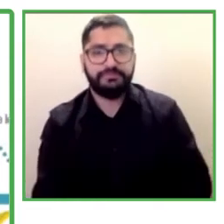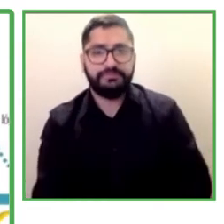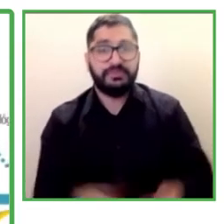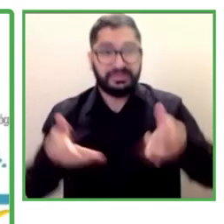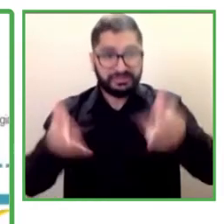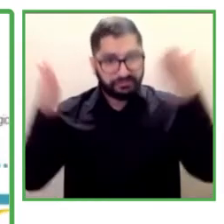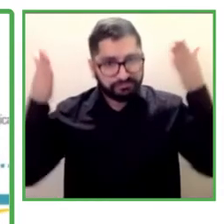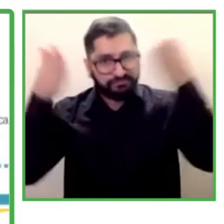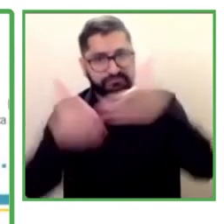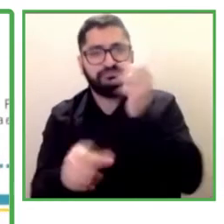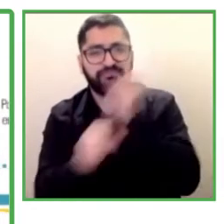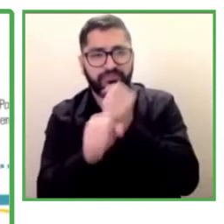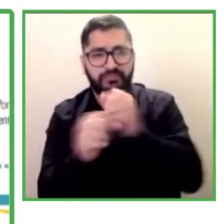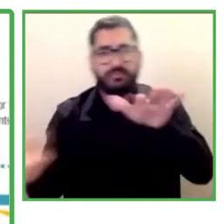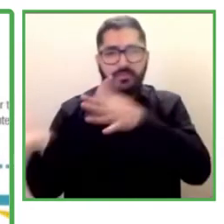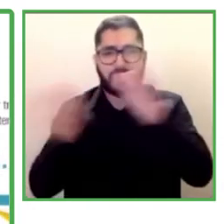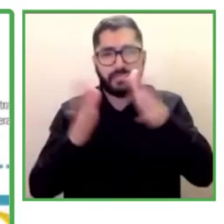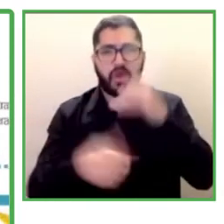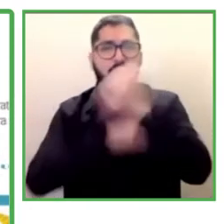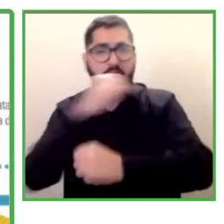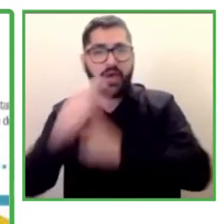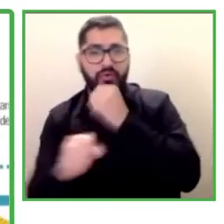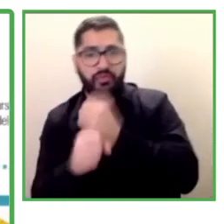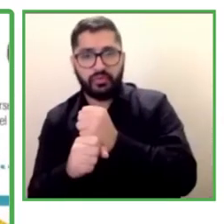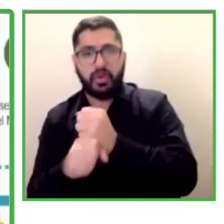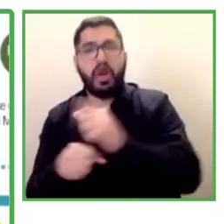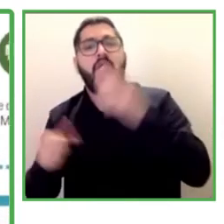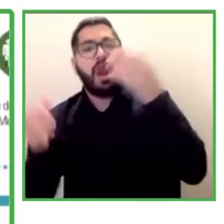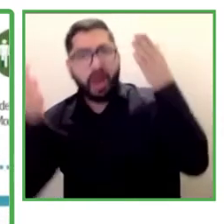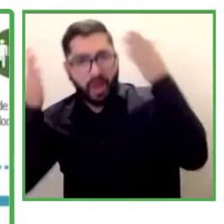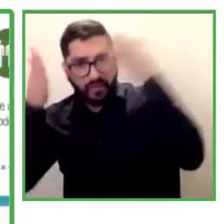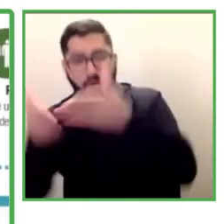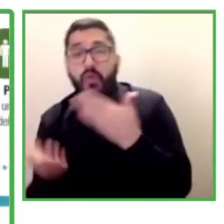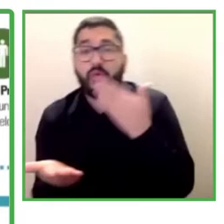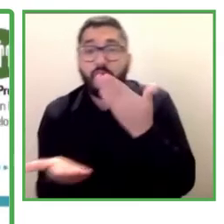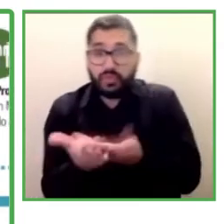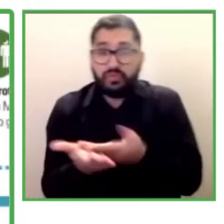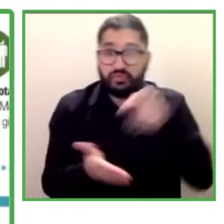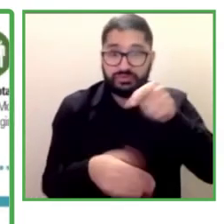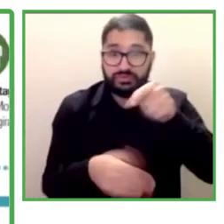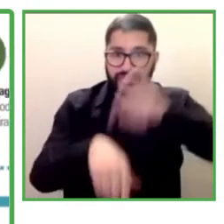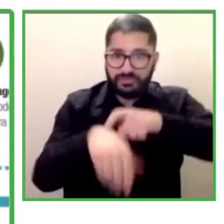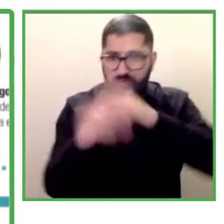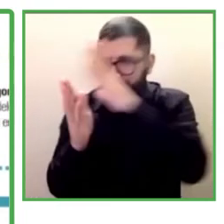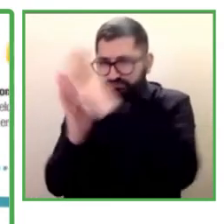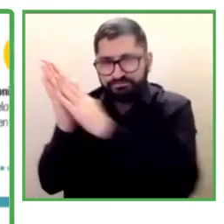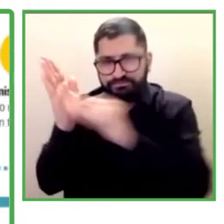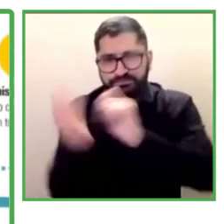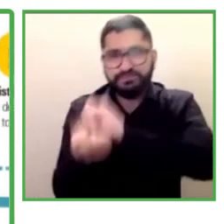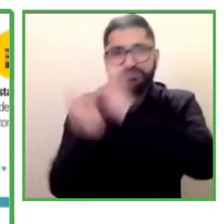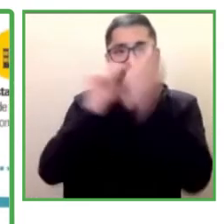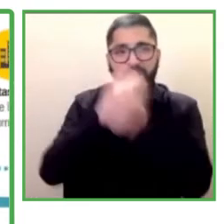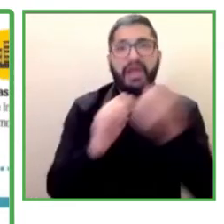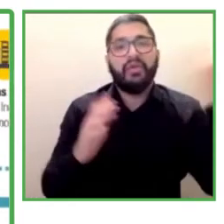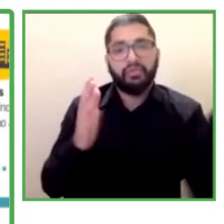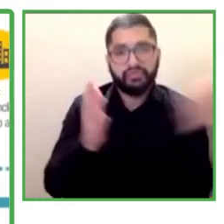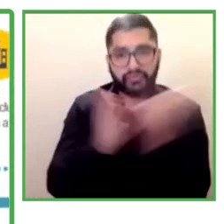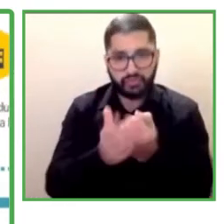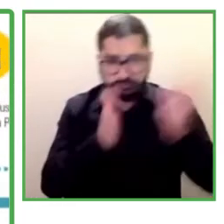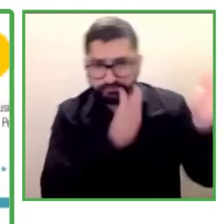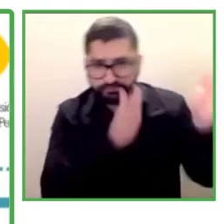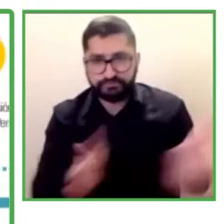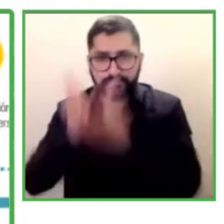From the year 2014, once created this model for inclusion for disabled people or